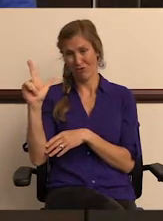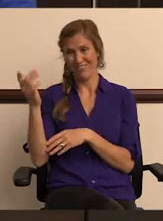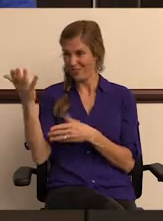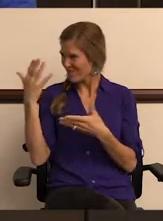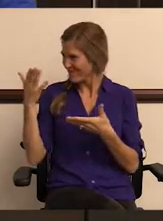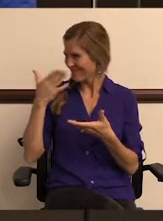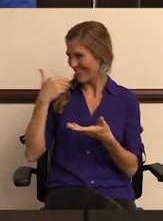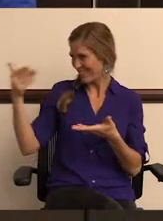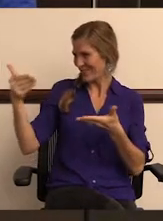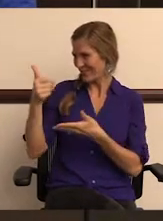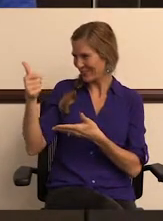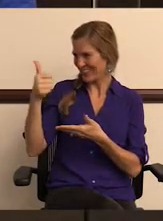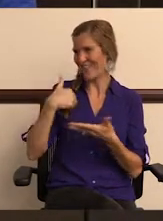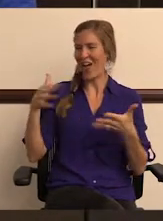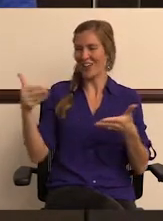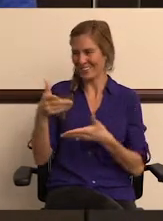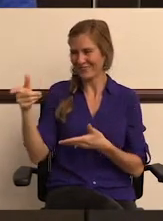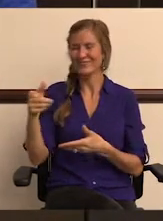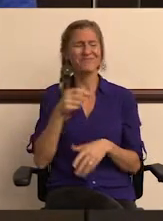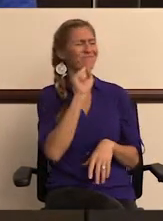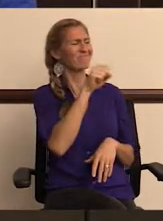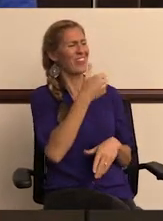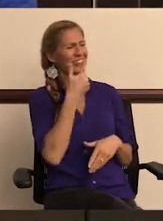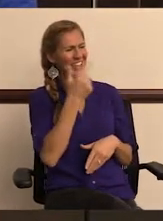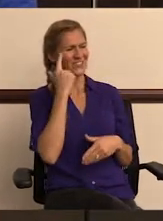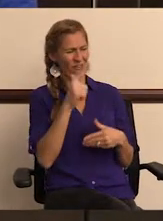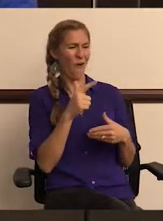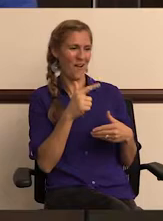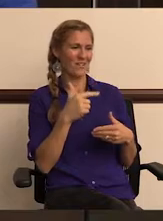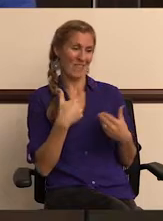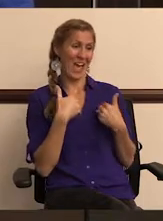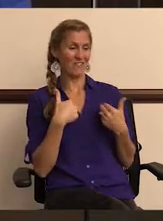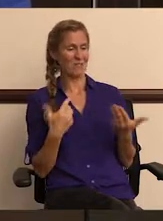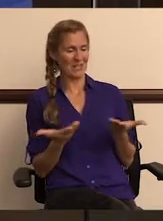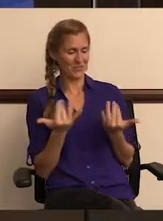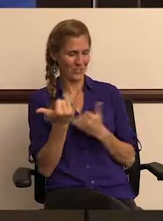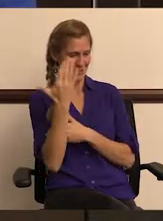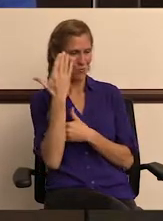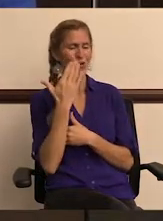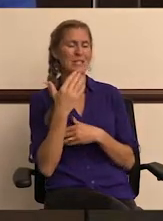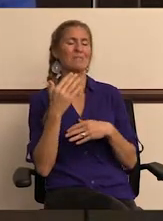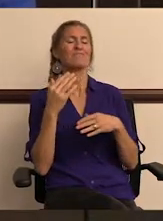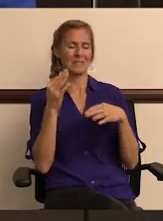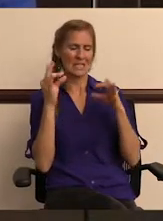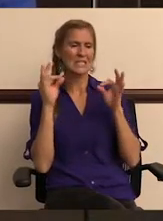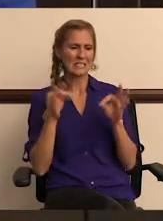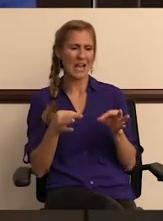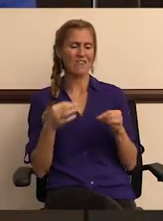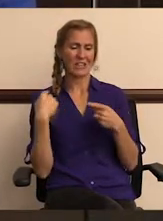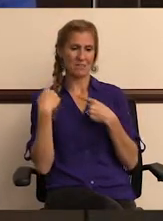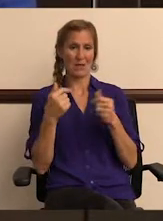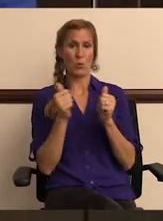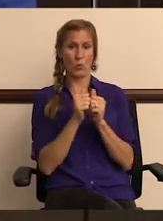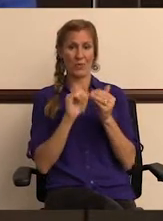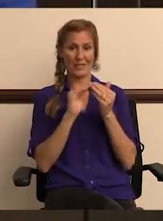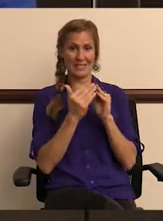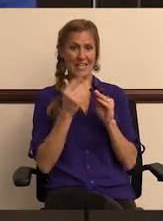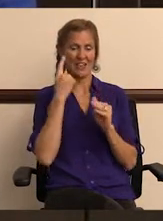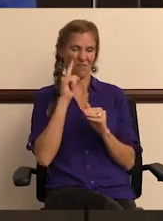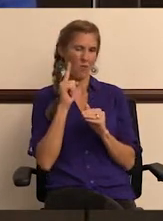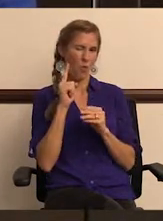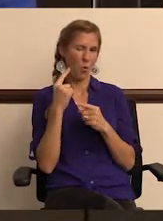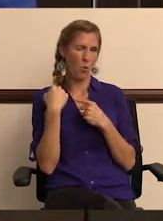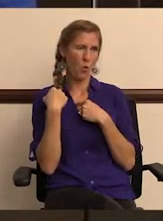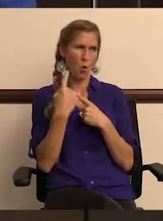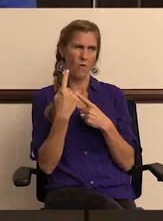I should let you introduce yourself. want to introduce yourself, Matt? All right. Thanks for having me, Mr. Morton. You know, definitely been with